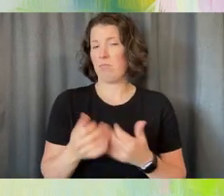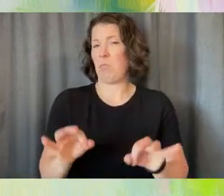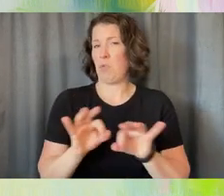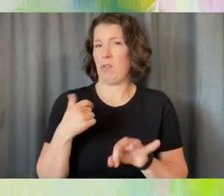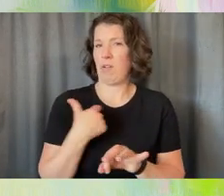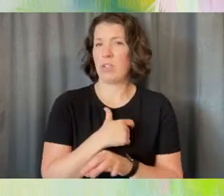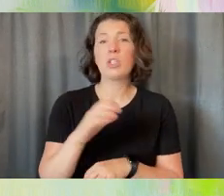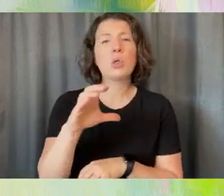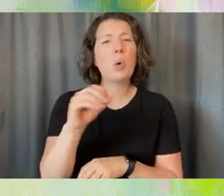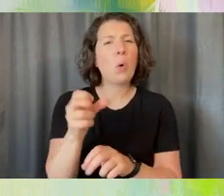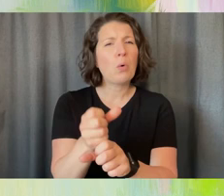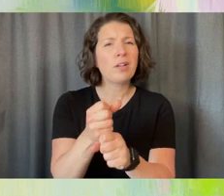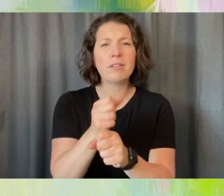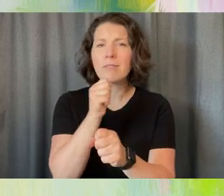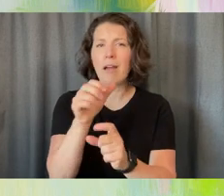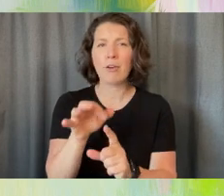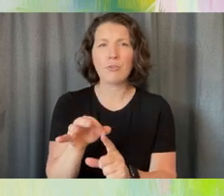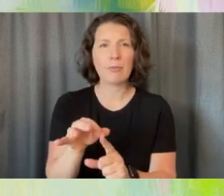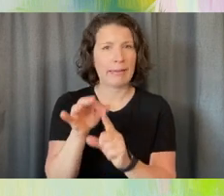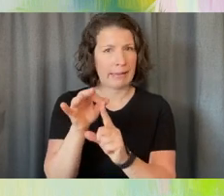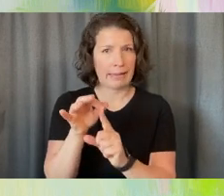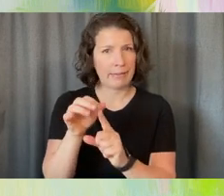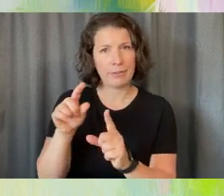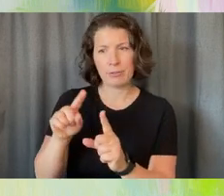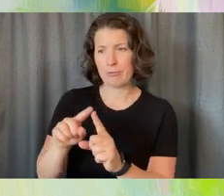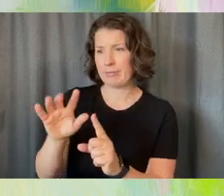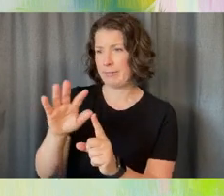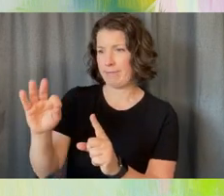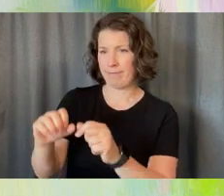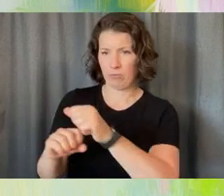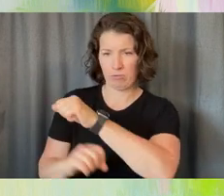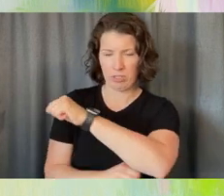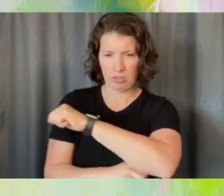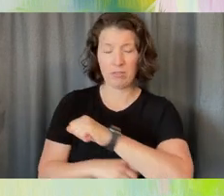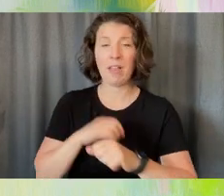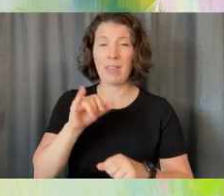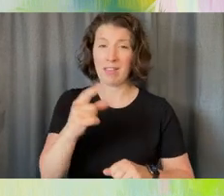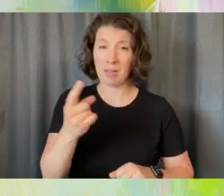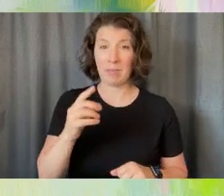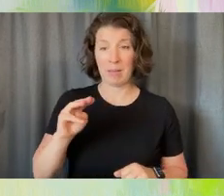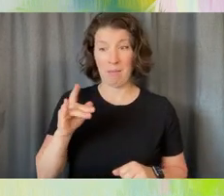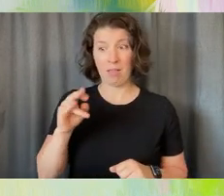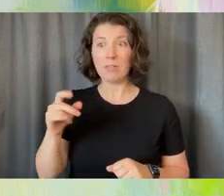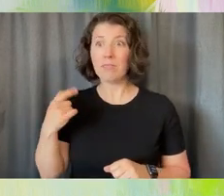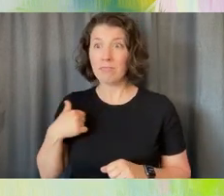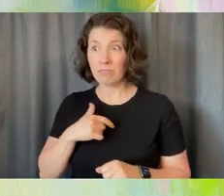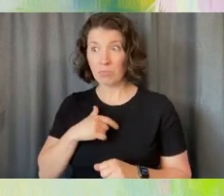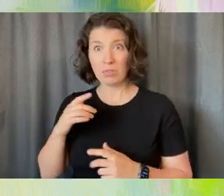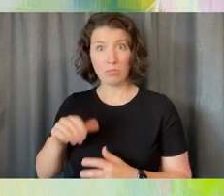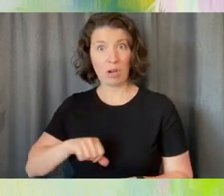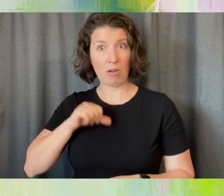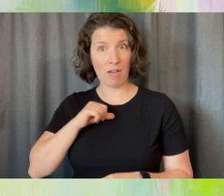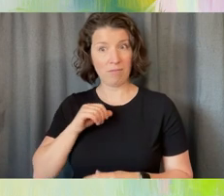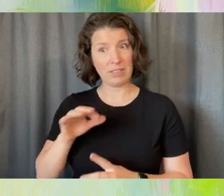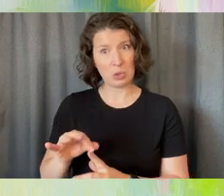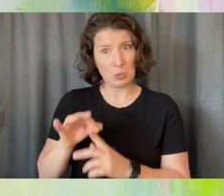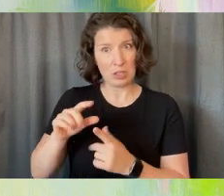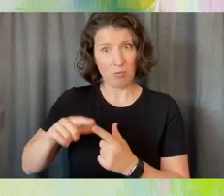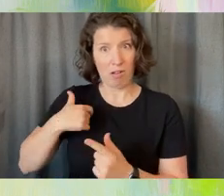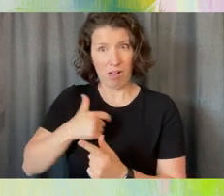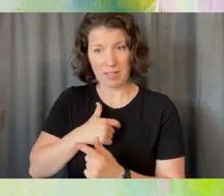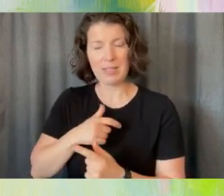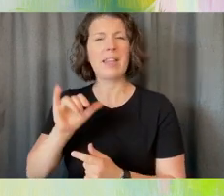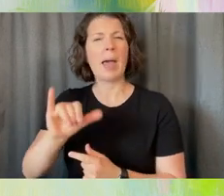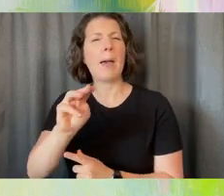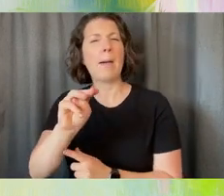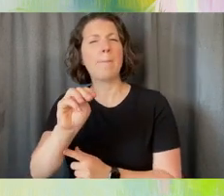unique at the Cystic Fibrosis Foundation. That's something that Melanie and I are both really proud of. That's a method that they're committed to, and they're using that